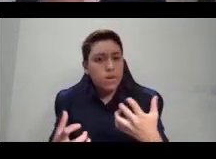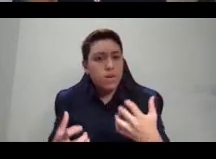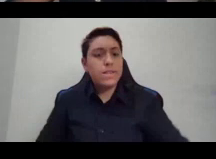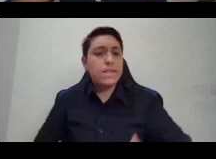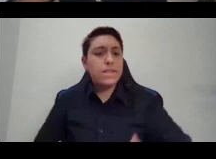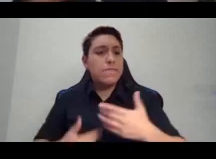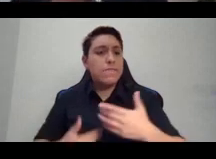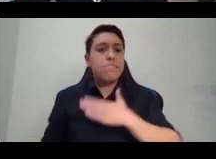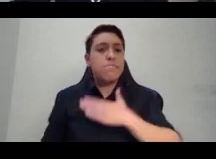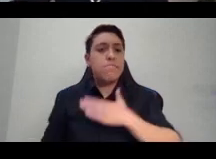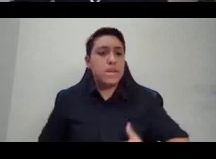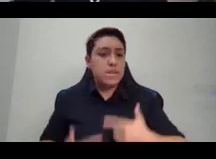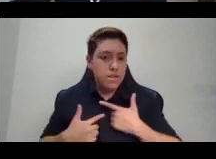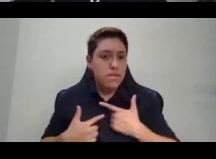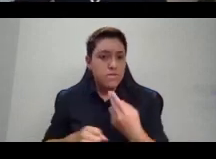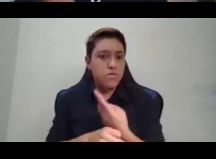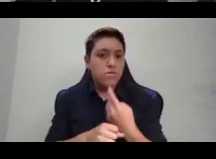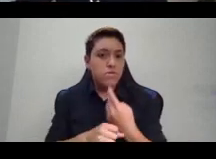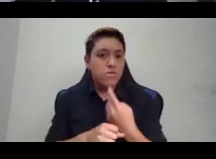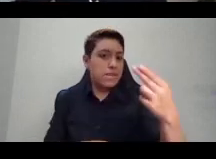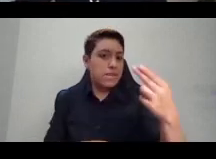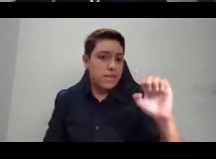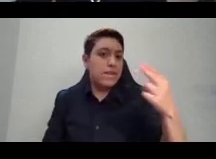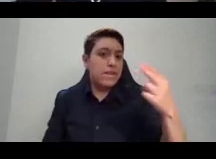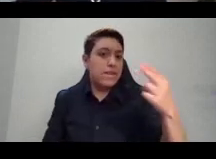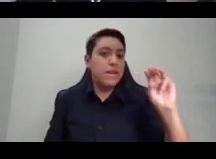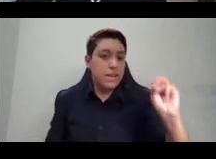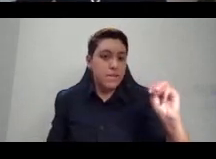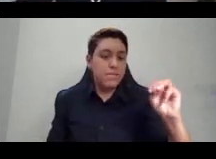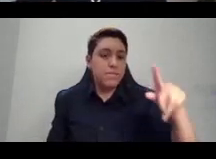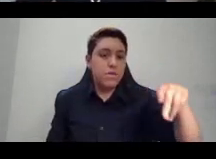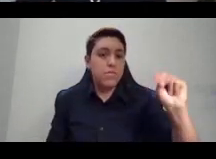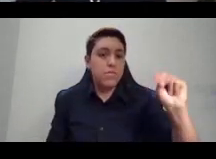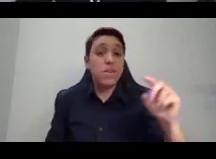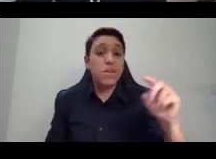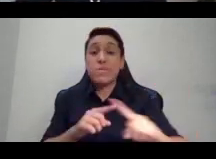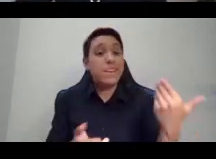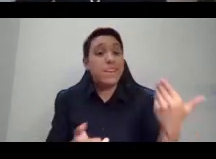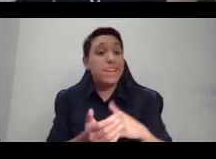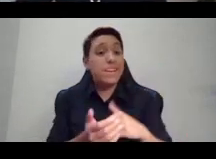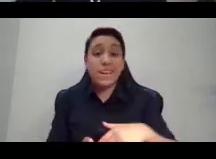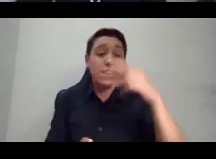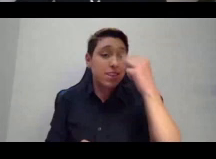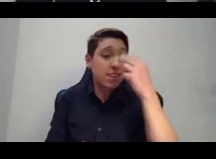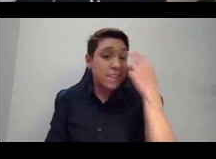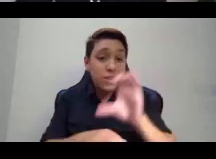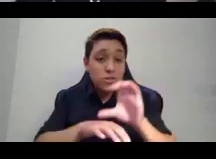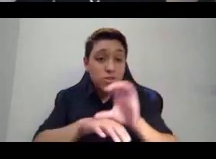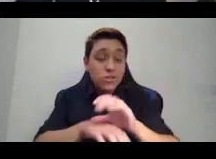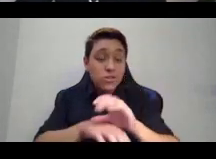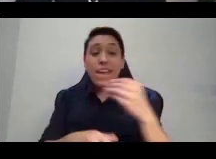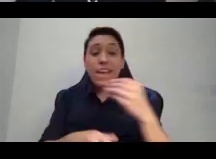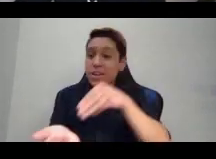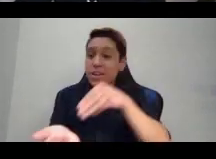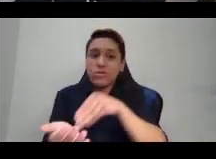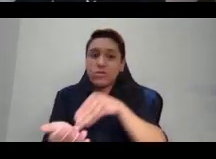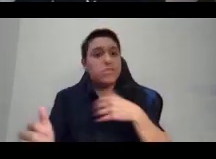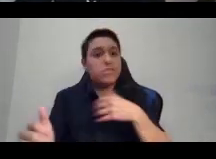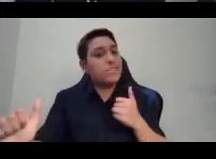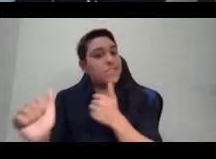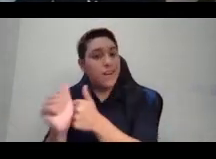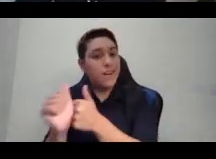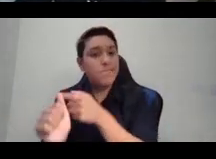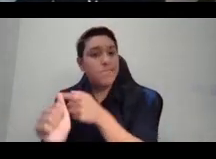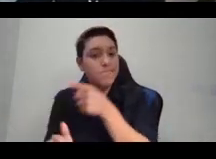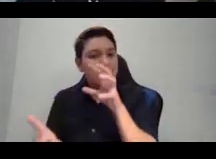And so, but again, the Catholic Church and doctors as well caught up with him after he had lived,